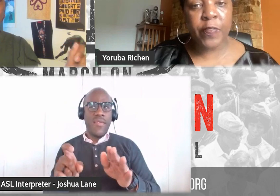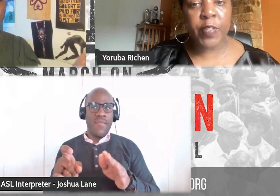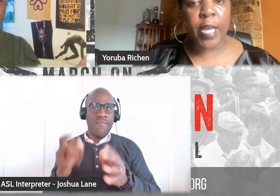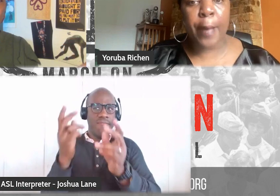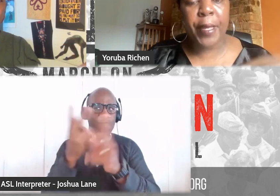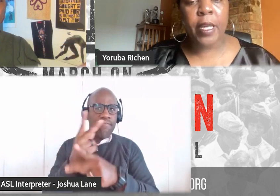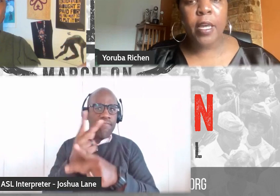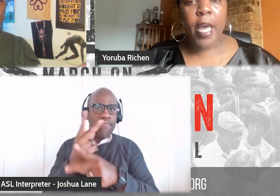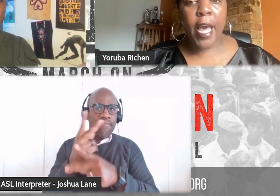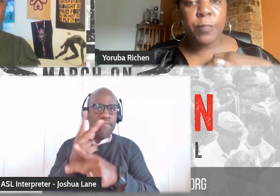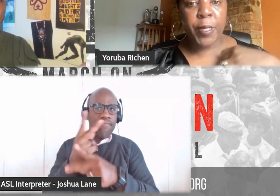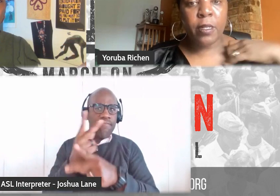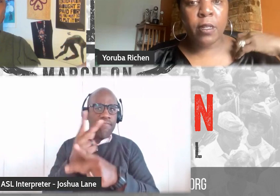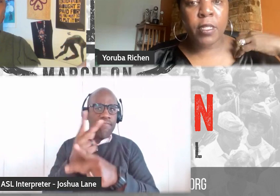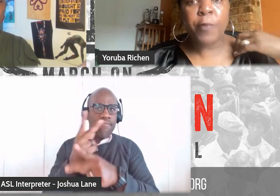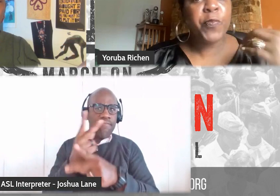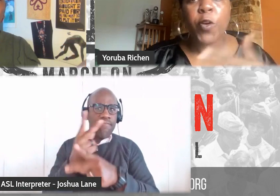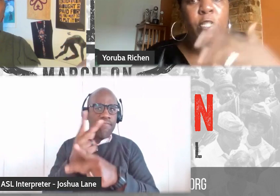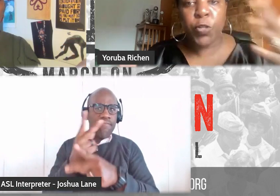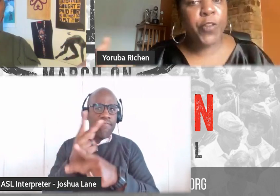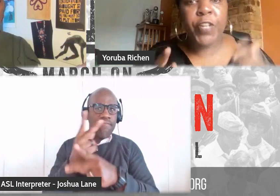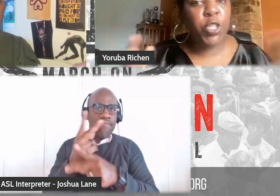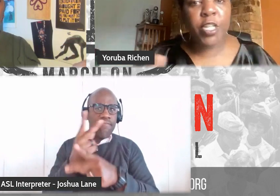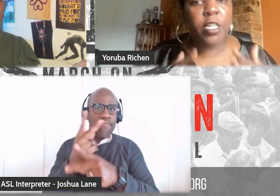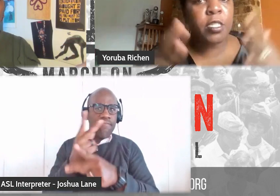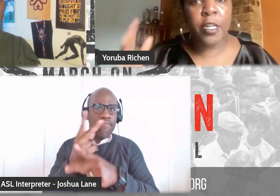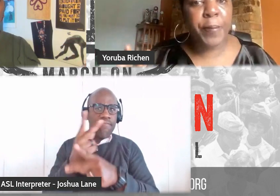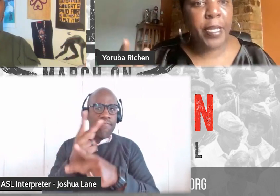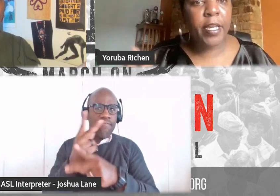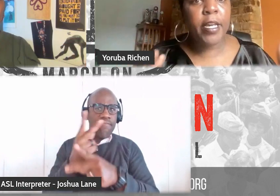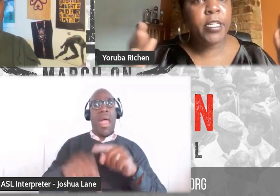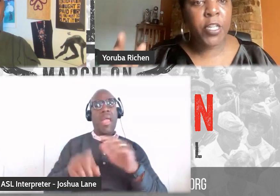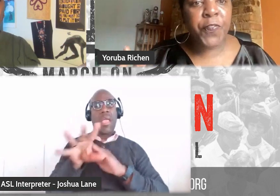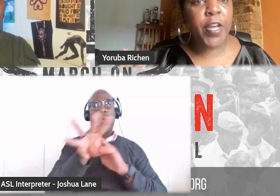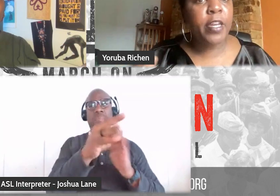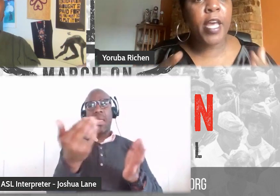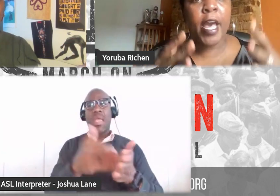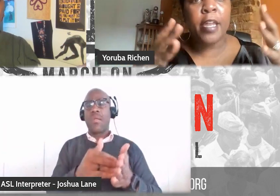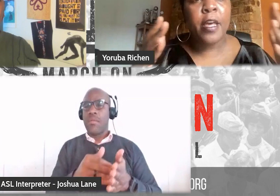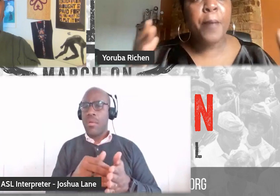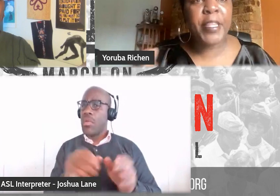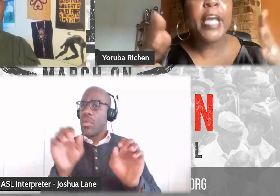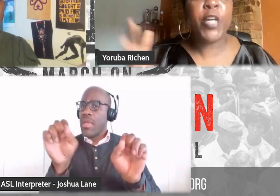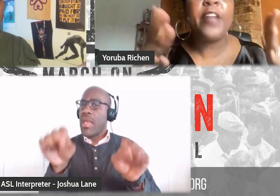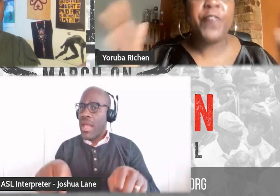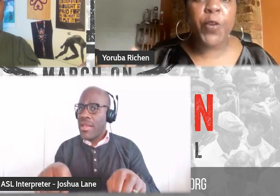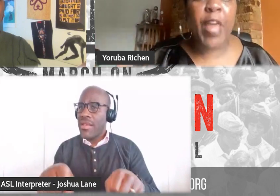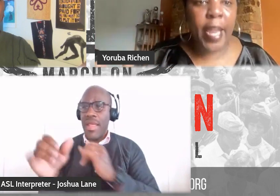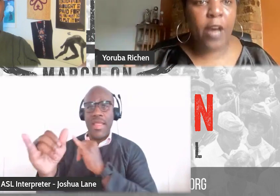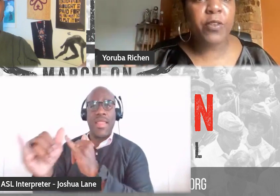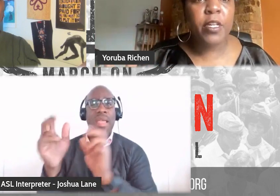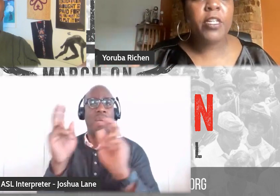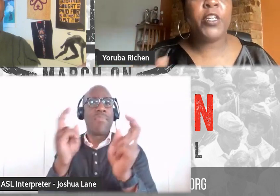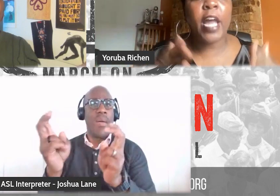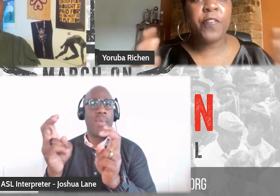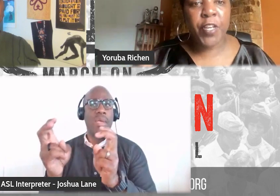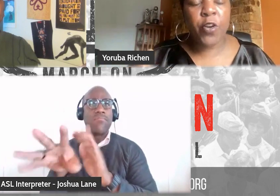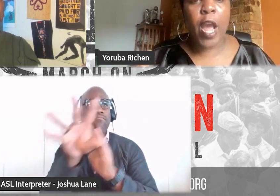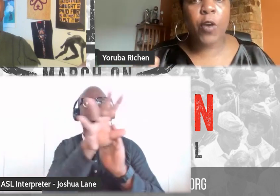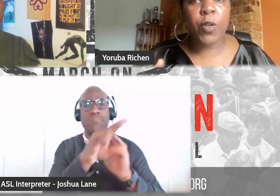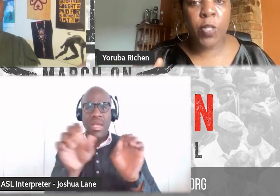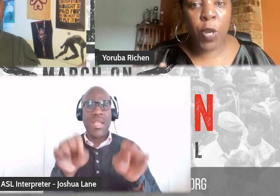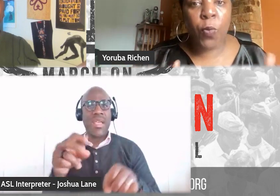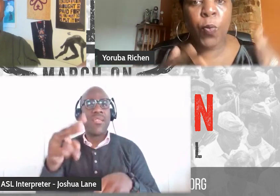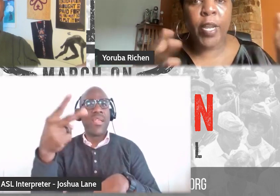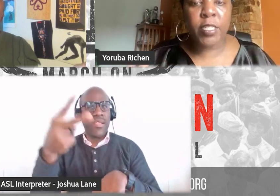do it, even if the topic has been done before, because your vision is going to be different. And, but that, you've to figure that out. You've got to